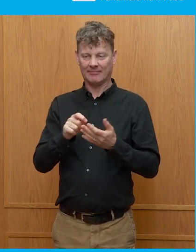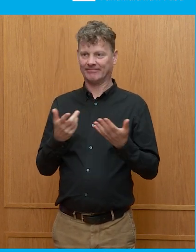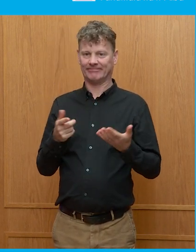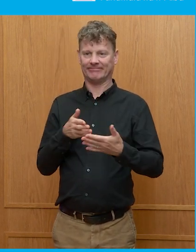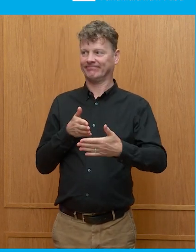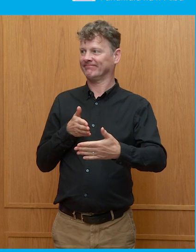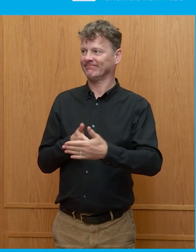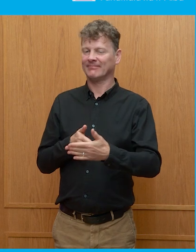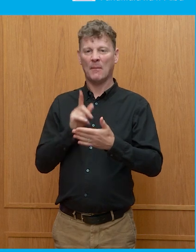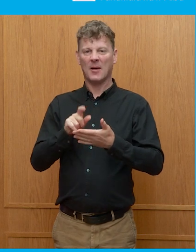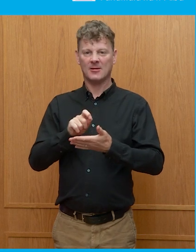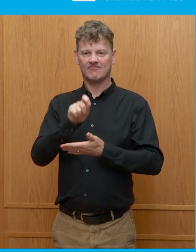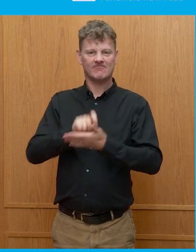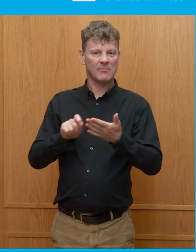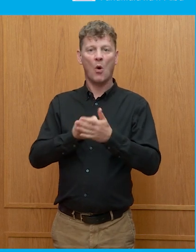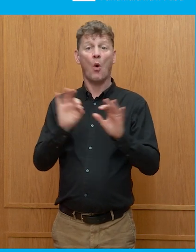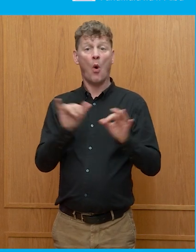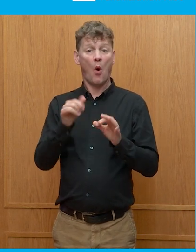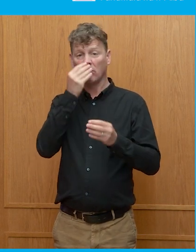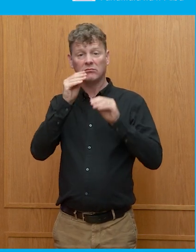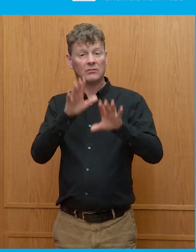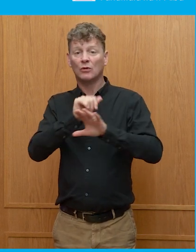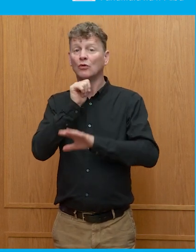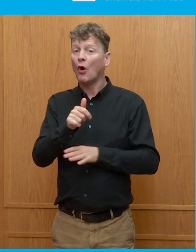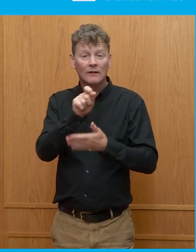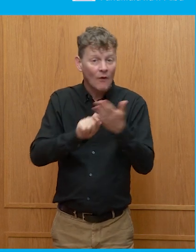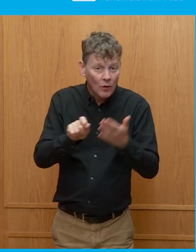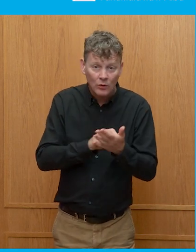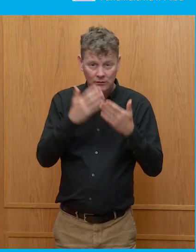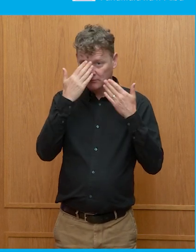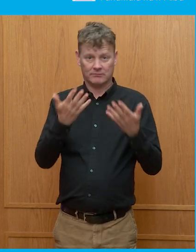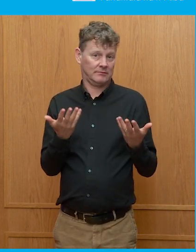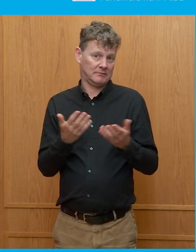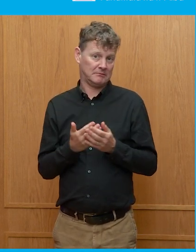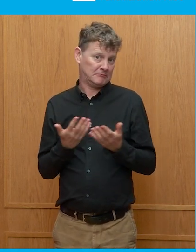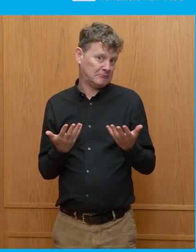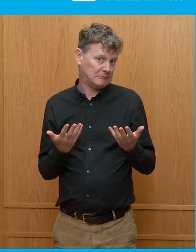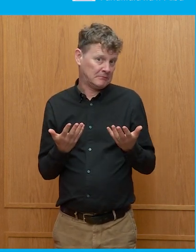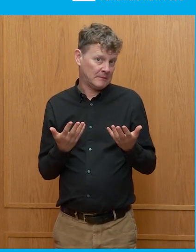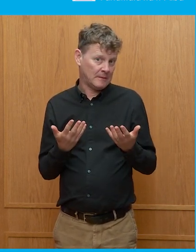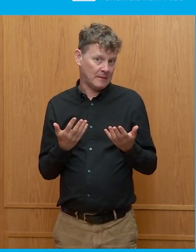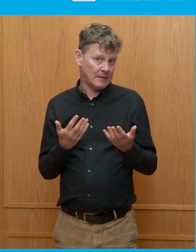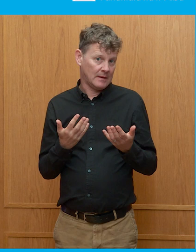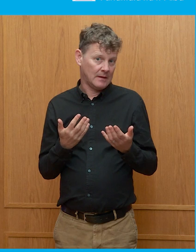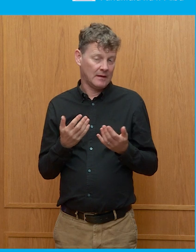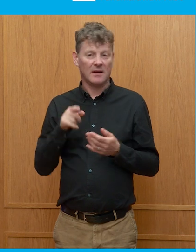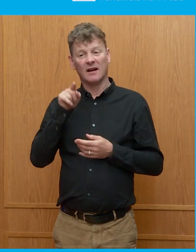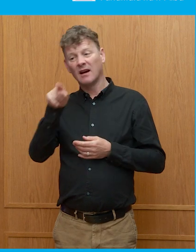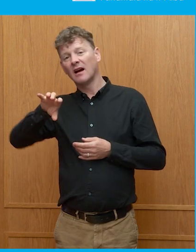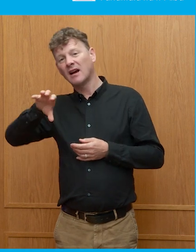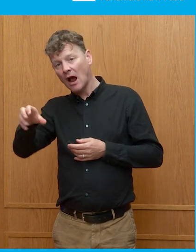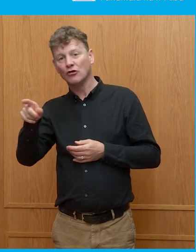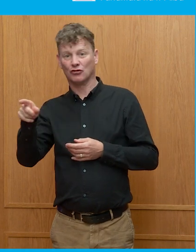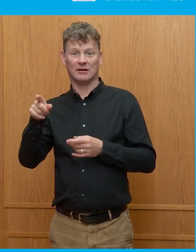in quite the same way? Or is it a fear that if they're not seen to vote, well, that could cause them some sort of personal